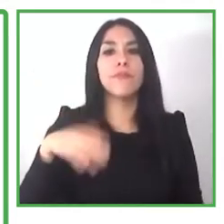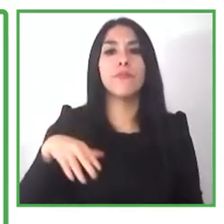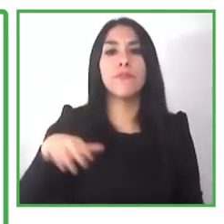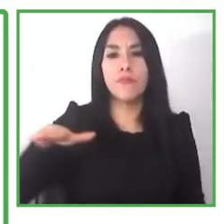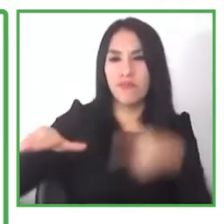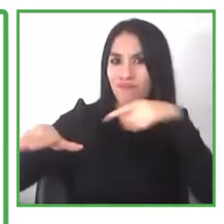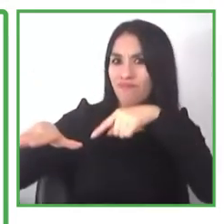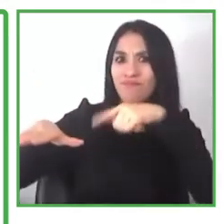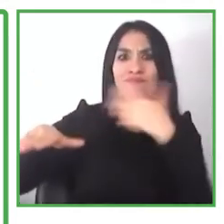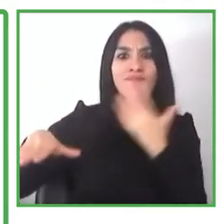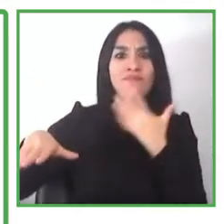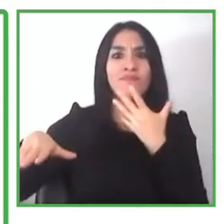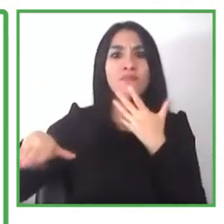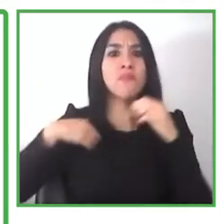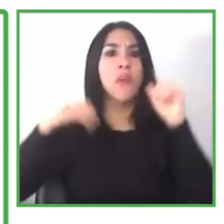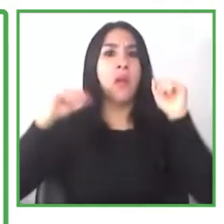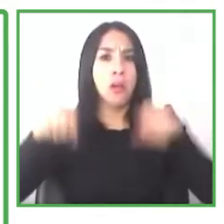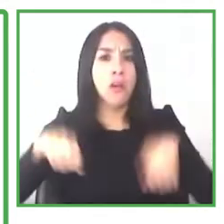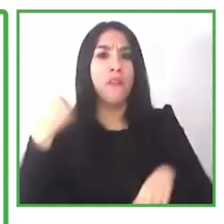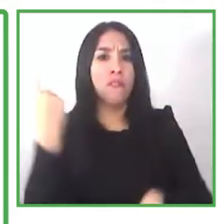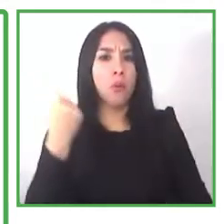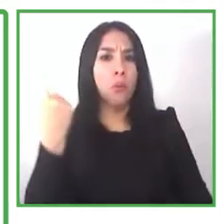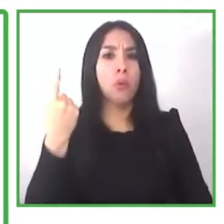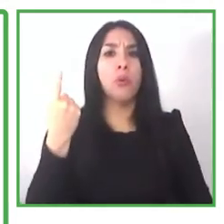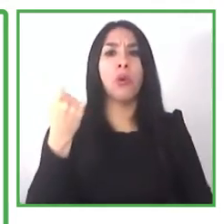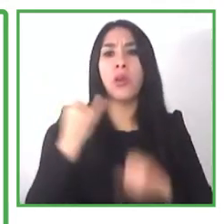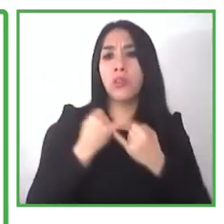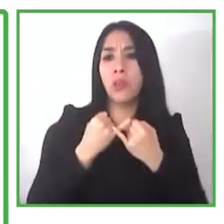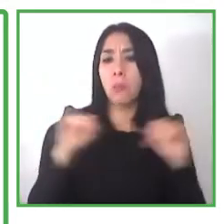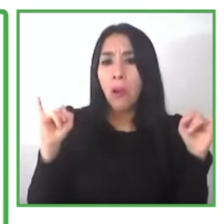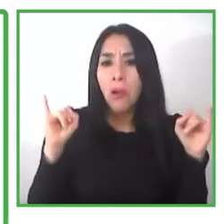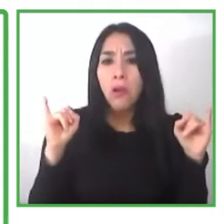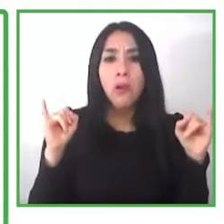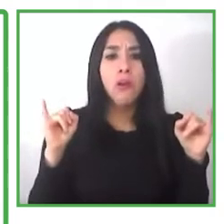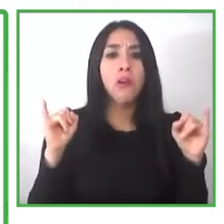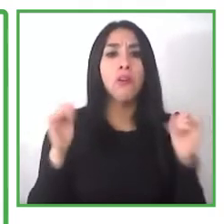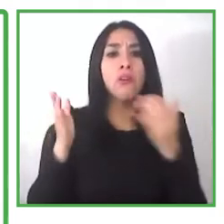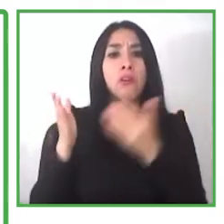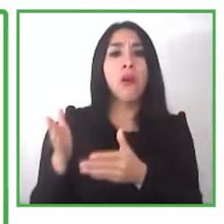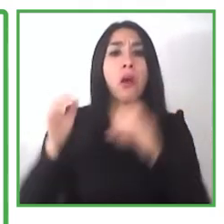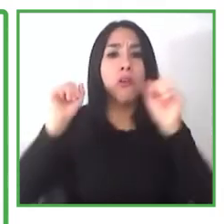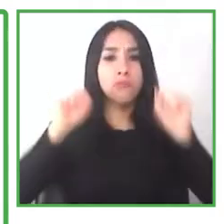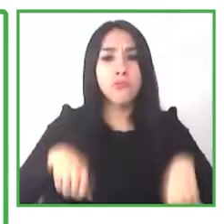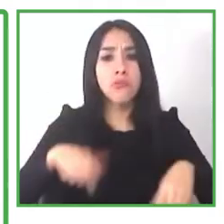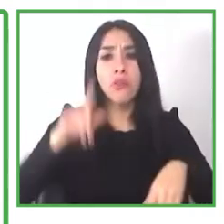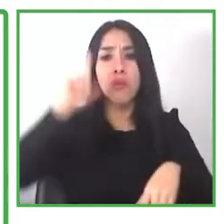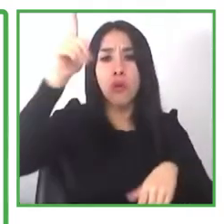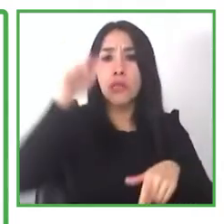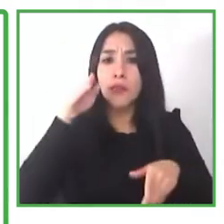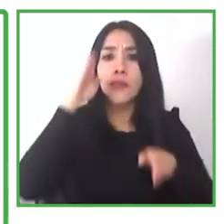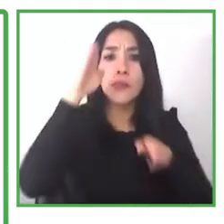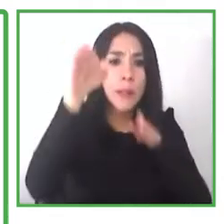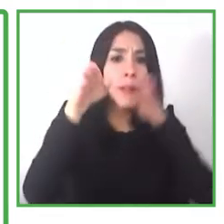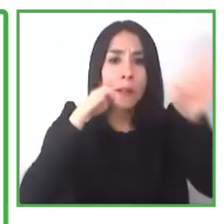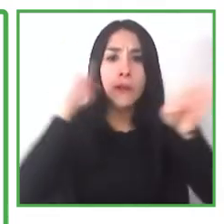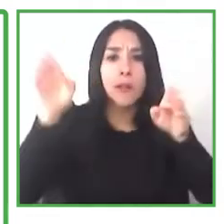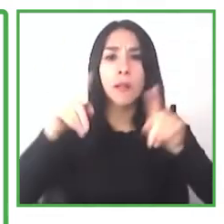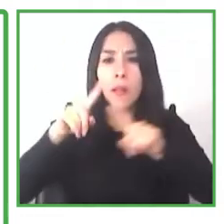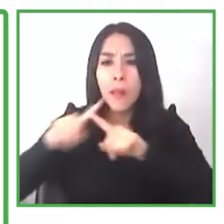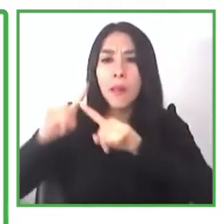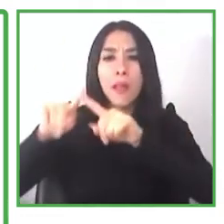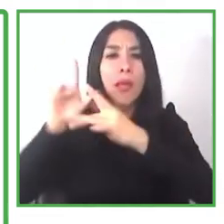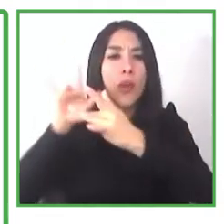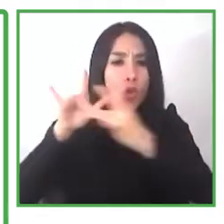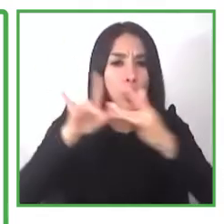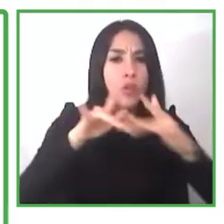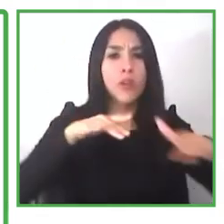she's participating she's giving back uh and uh she's enjoying an independent life anyway they they put